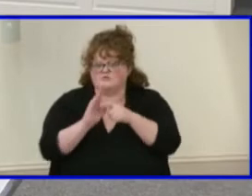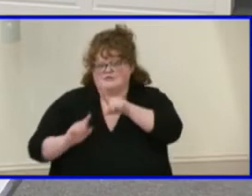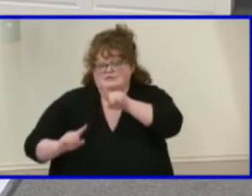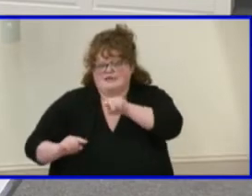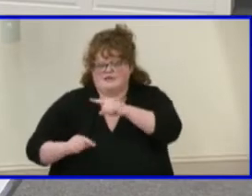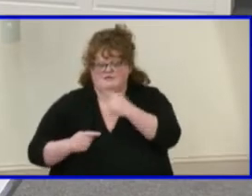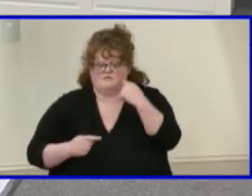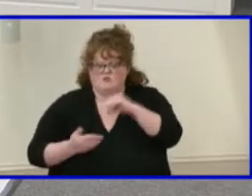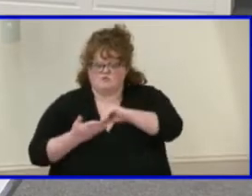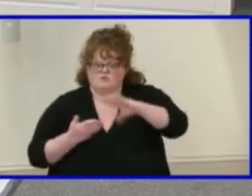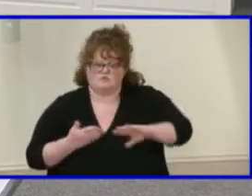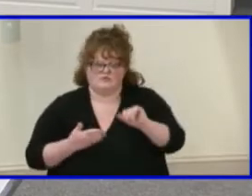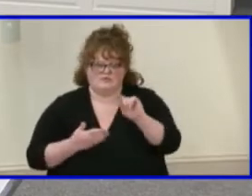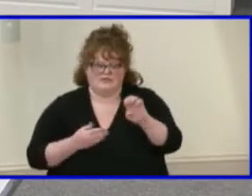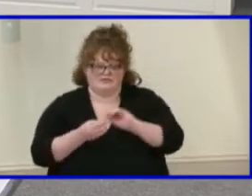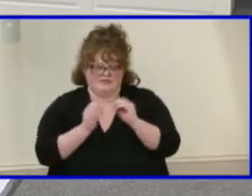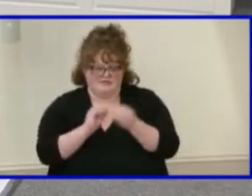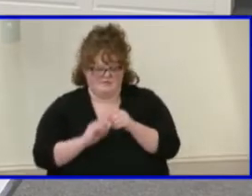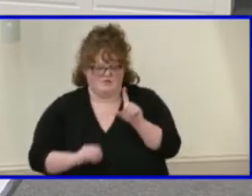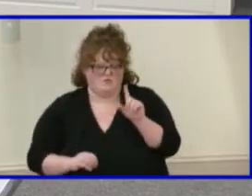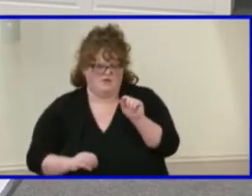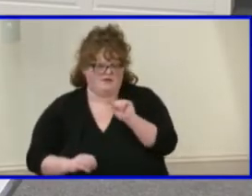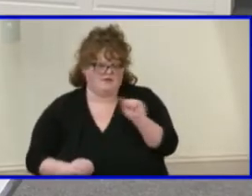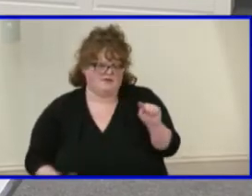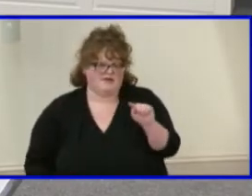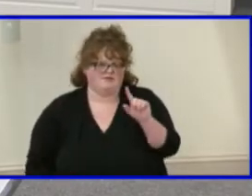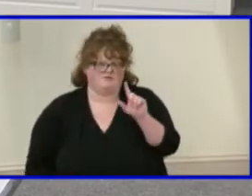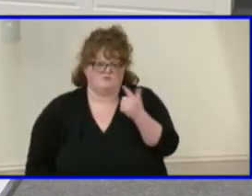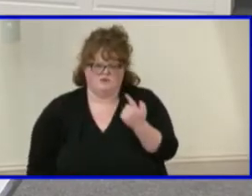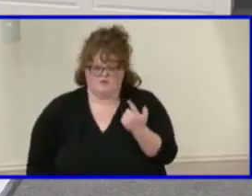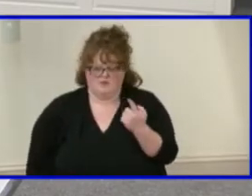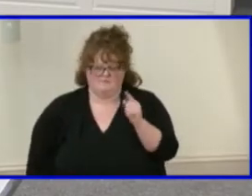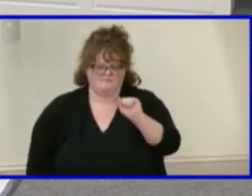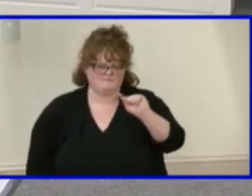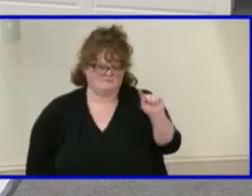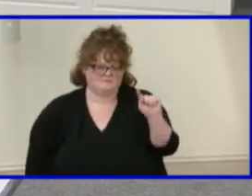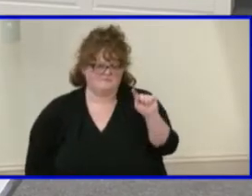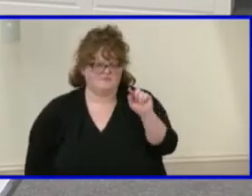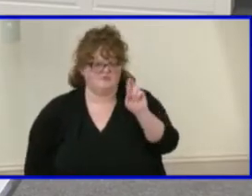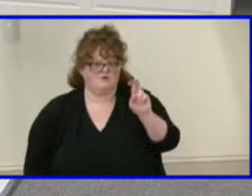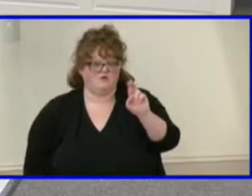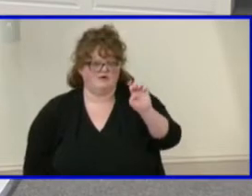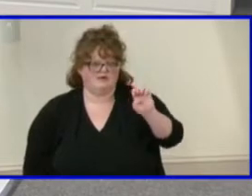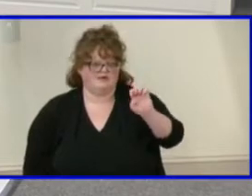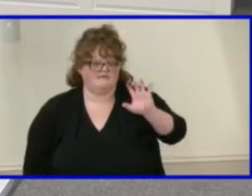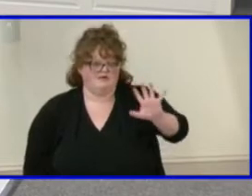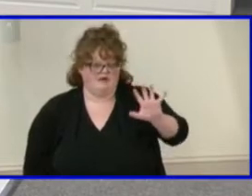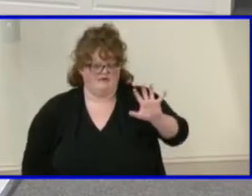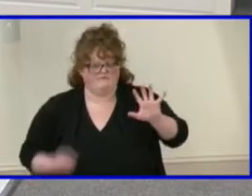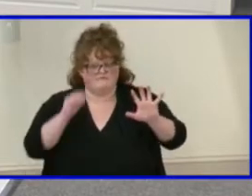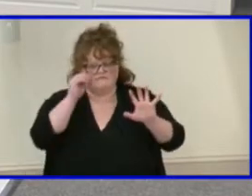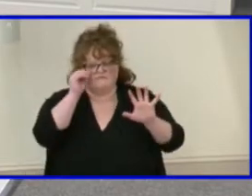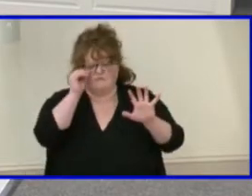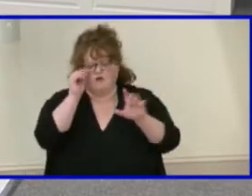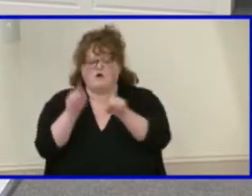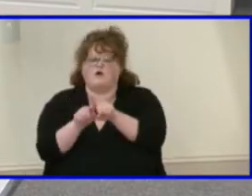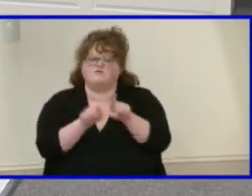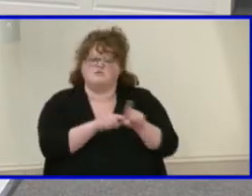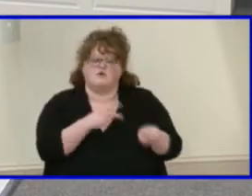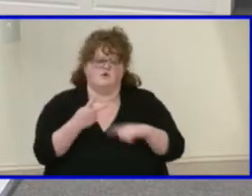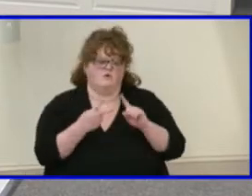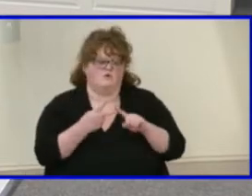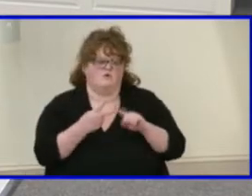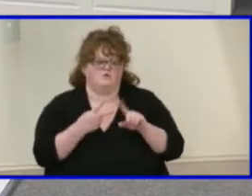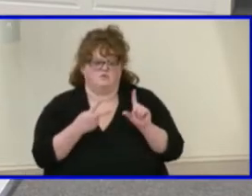student case numbers 20-21-RE-5 as well as case